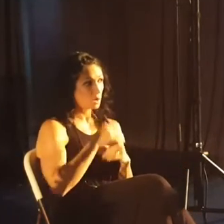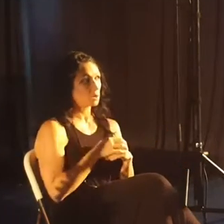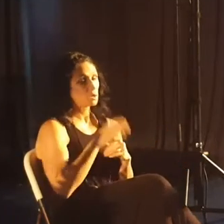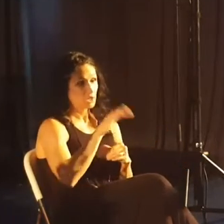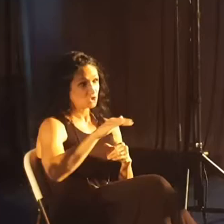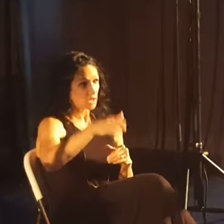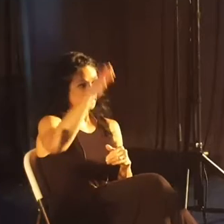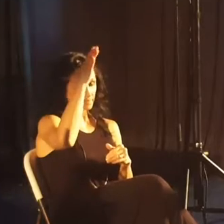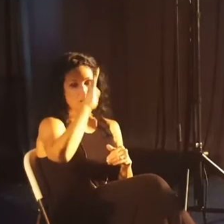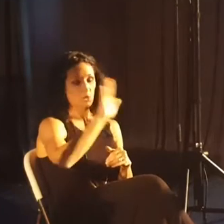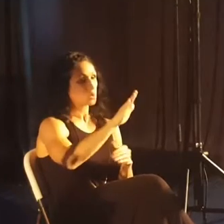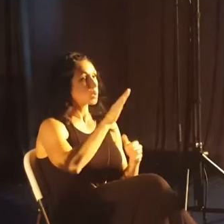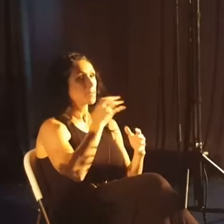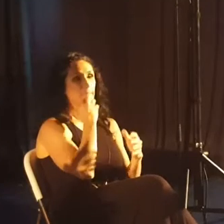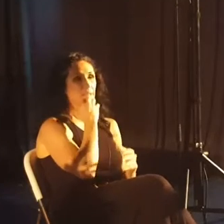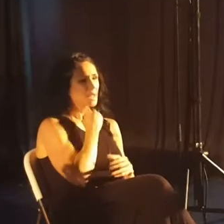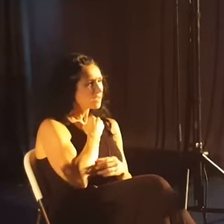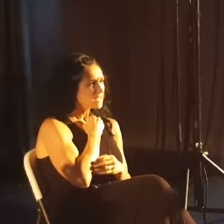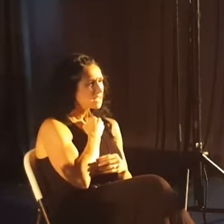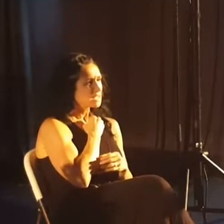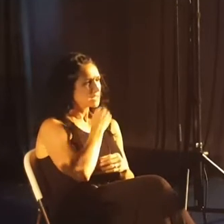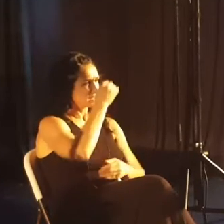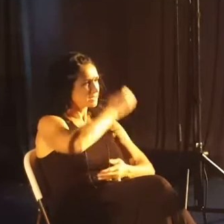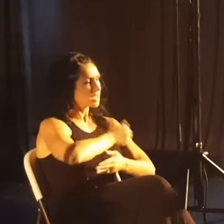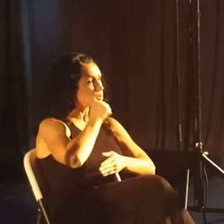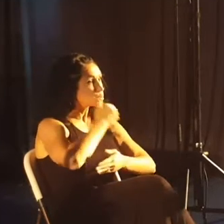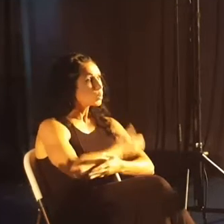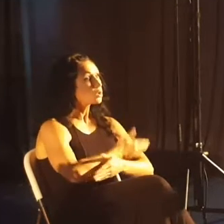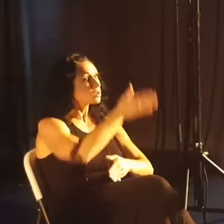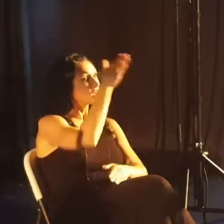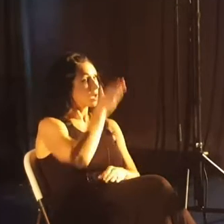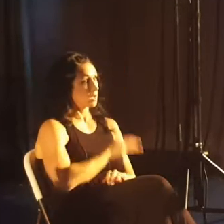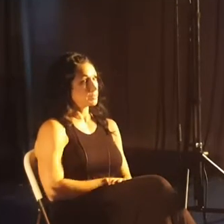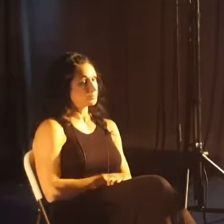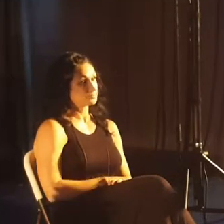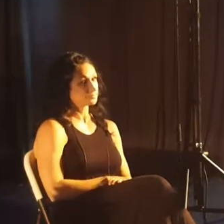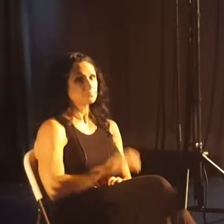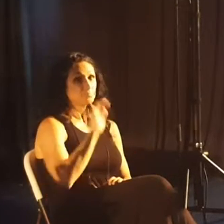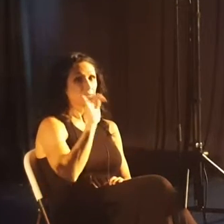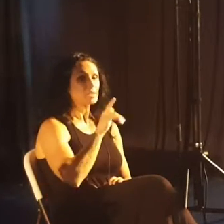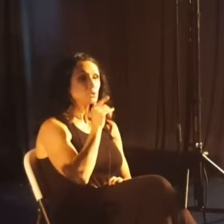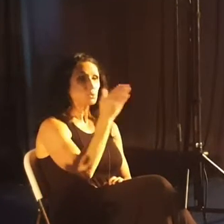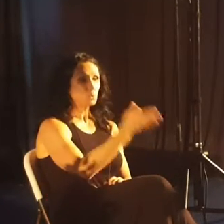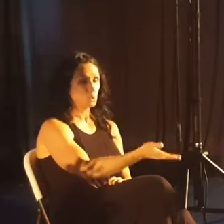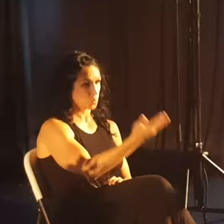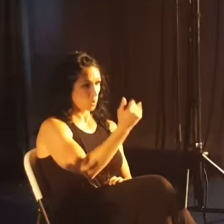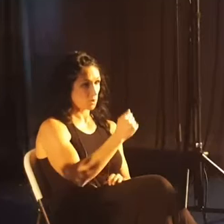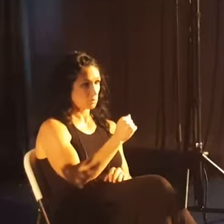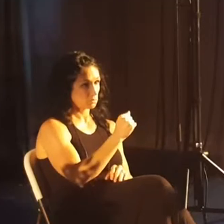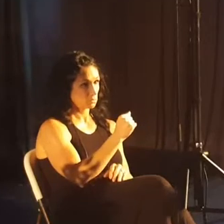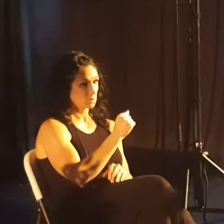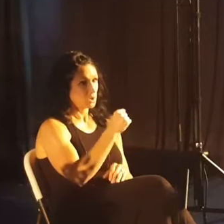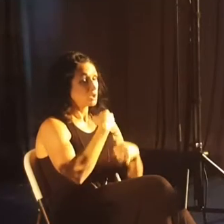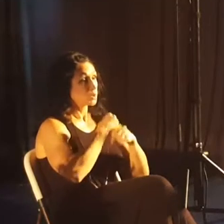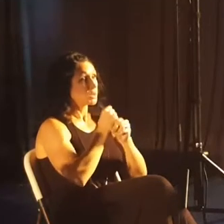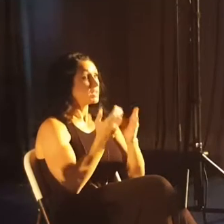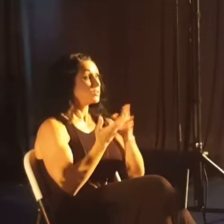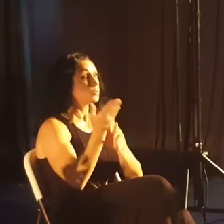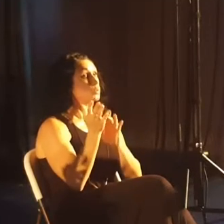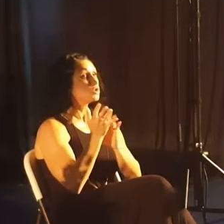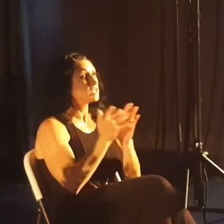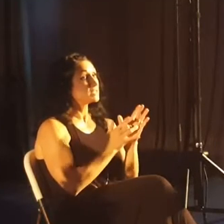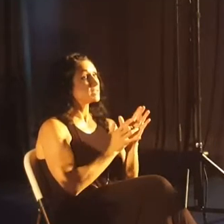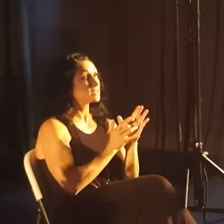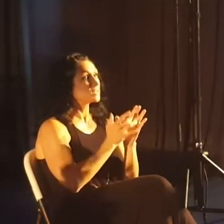child of God. You are a beloved son or daughter of God. That's who you are. Created through Jesus.